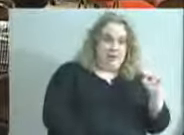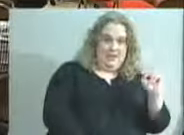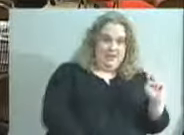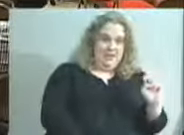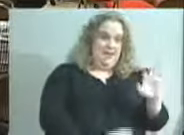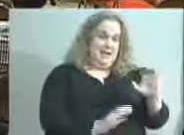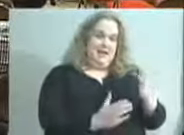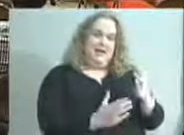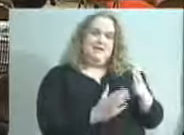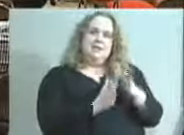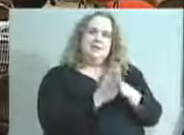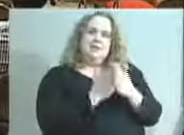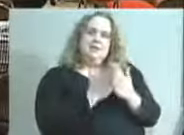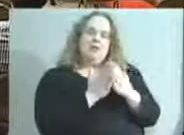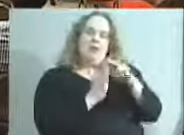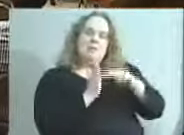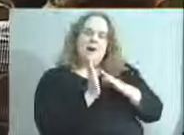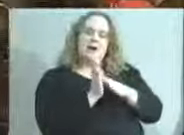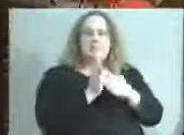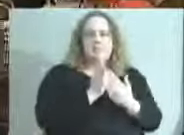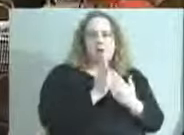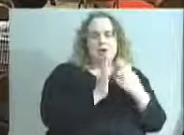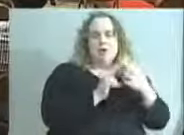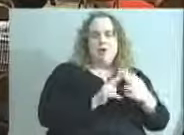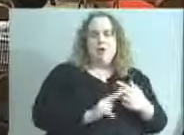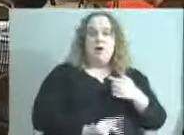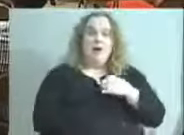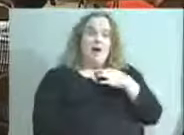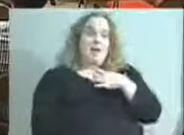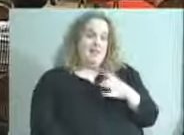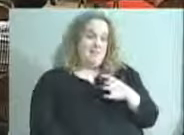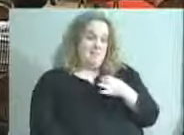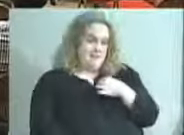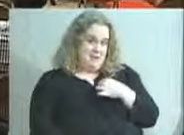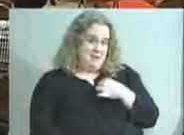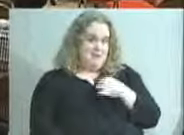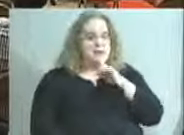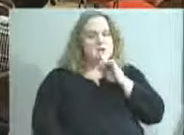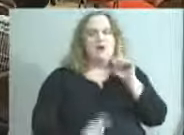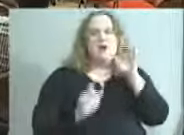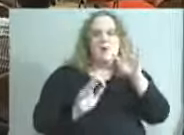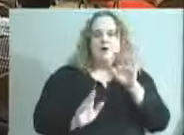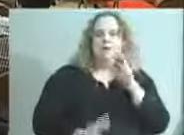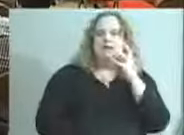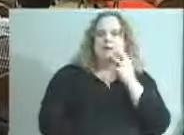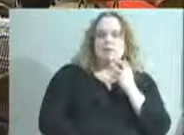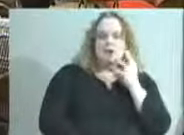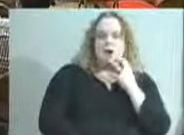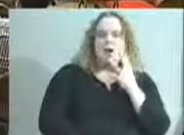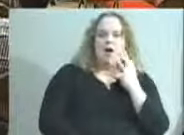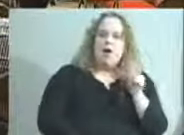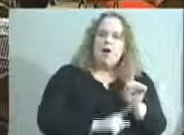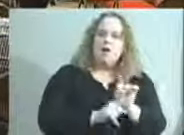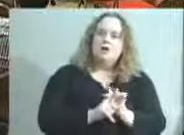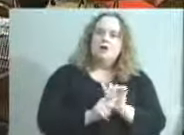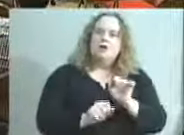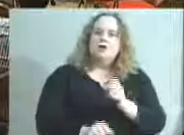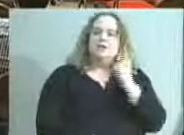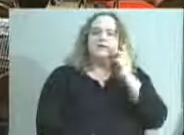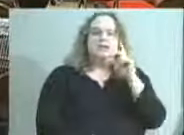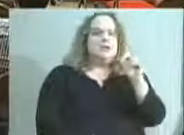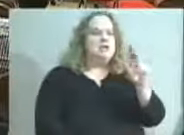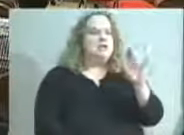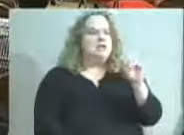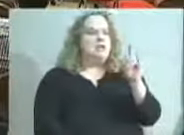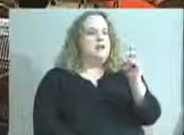and that was just a wonderful experience. It was also wonderful to see Dustin Johnstone. He